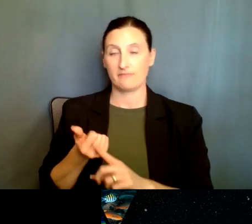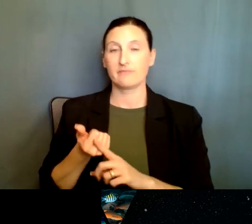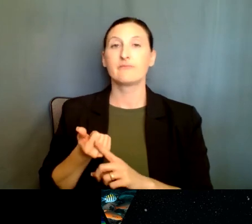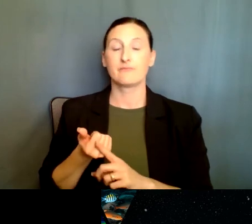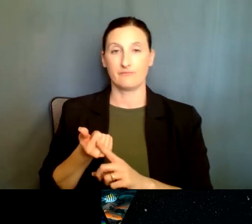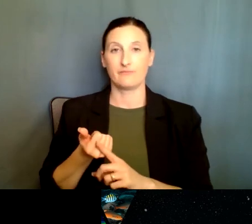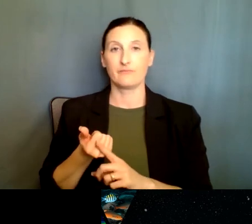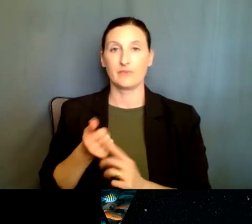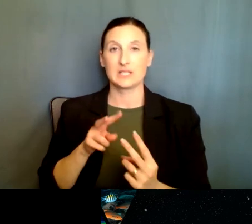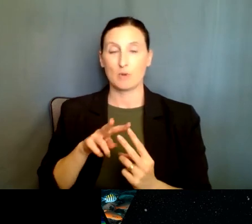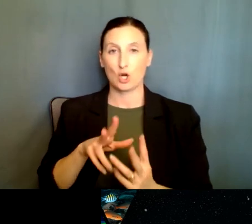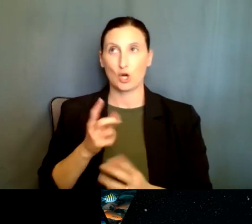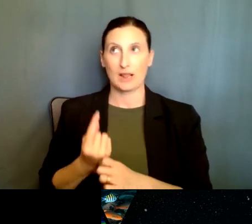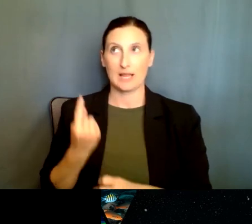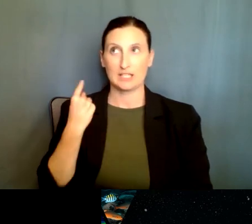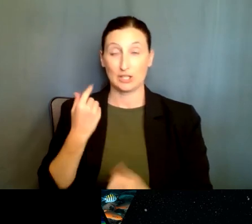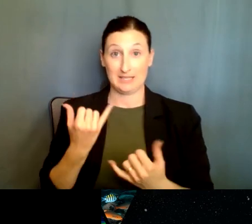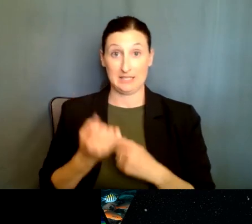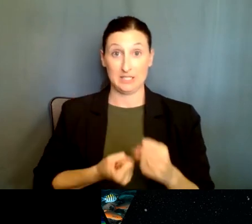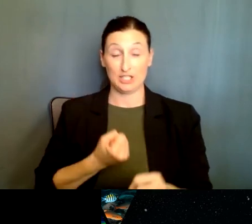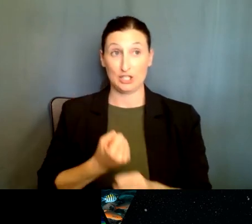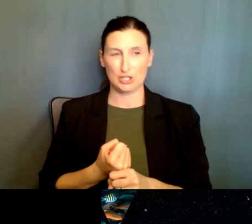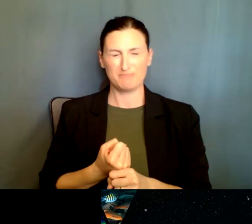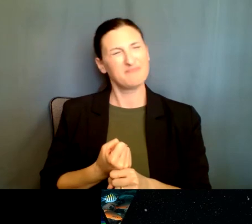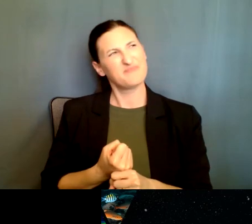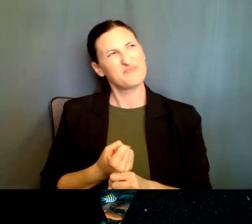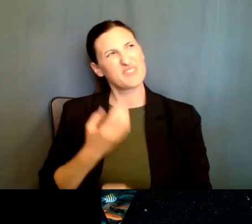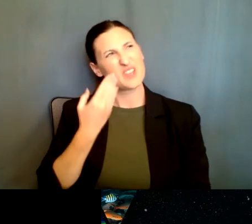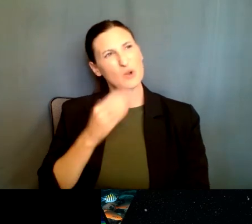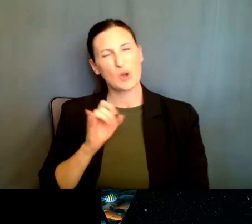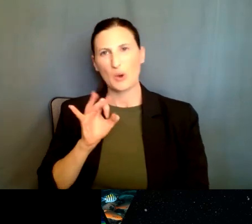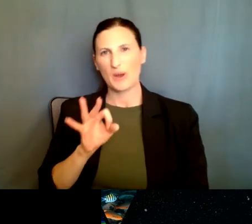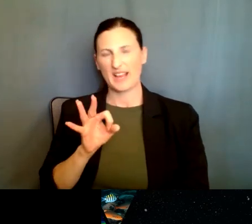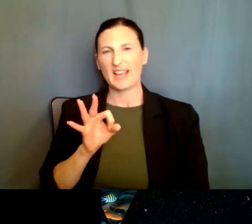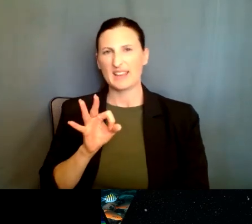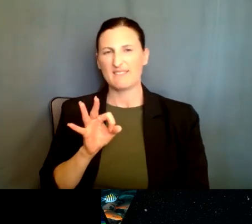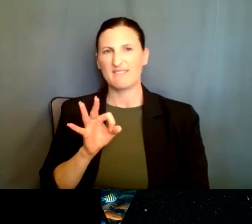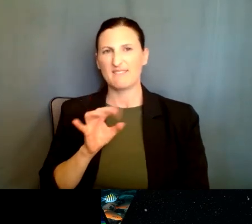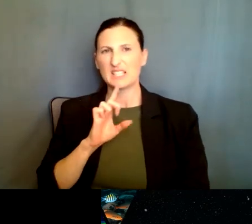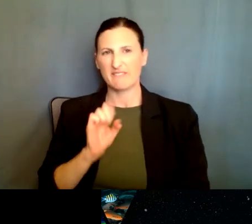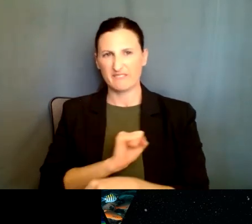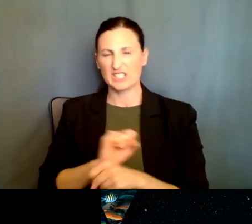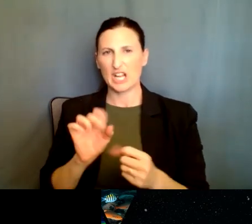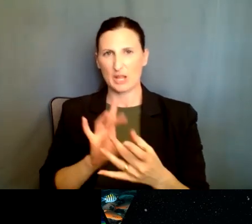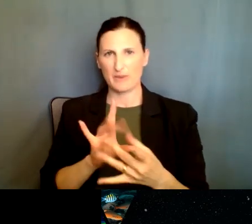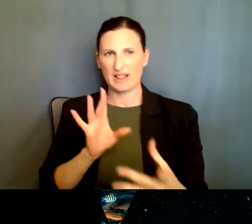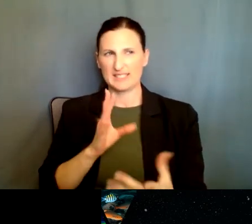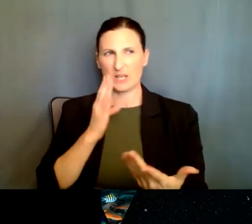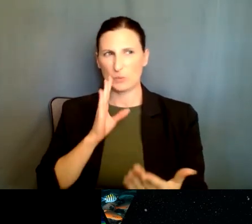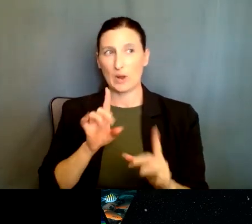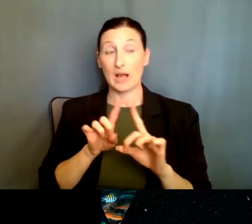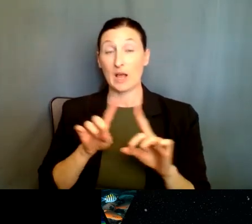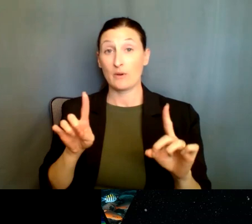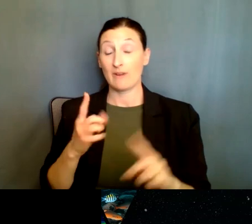the, this year, um, I'm not sure if the solicitation has been officially released, but last year